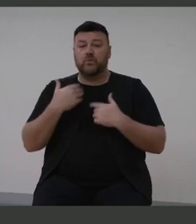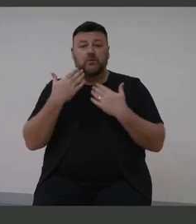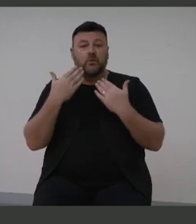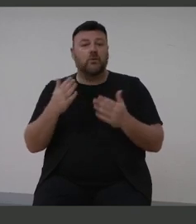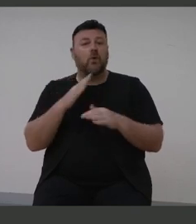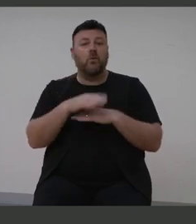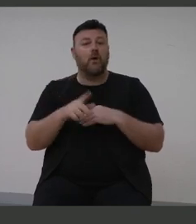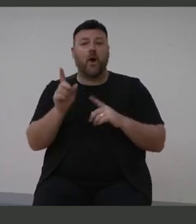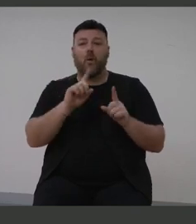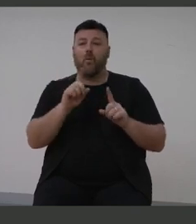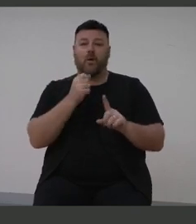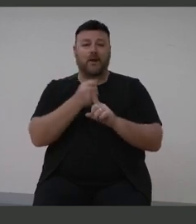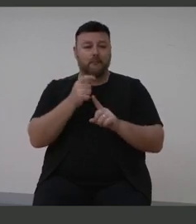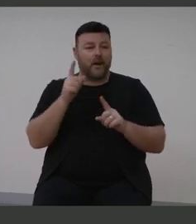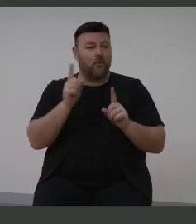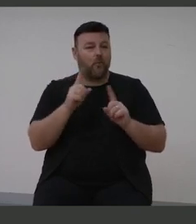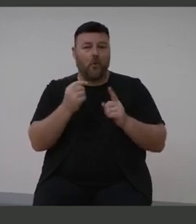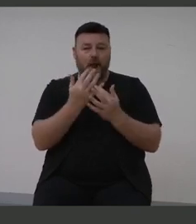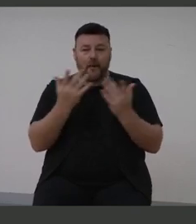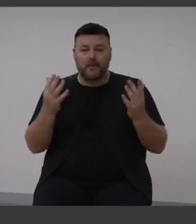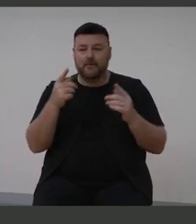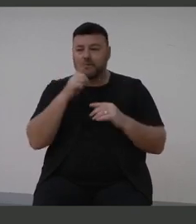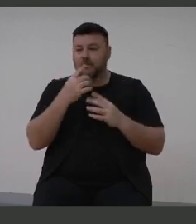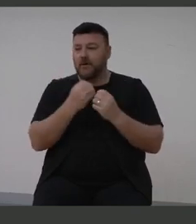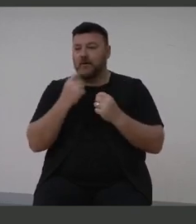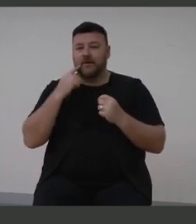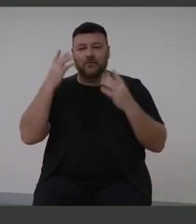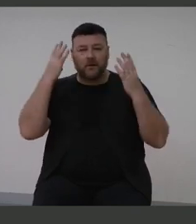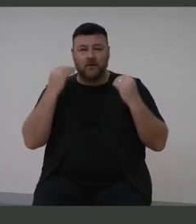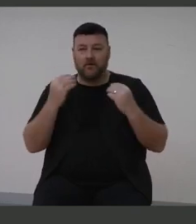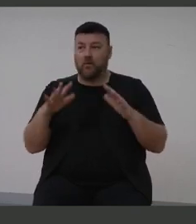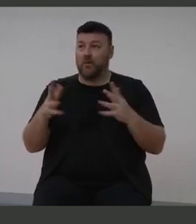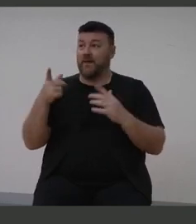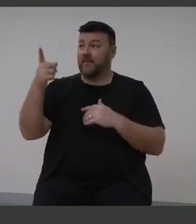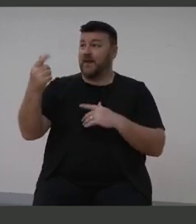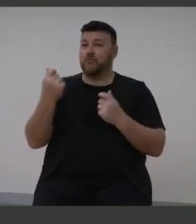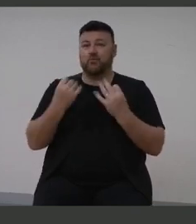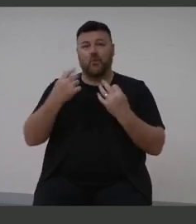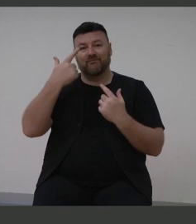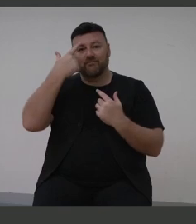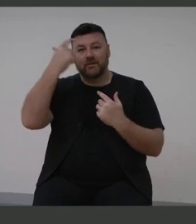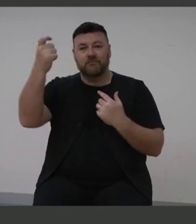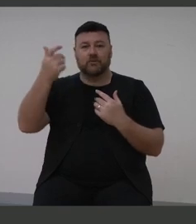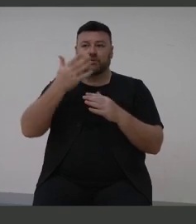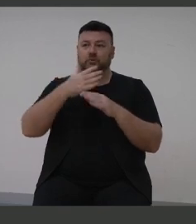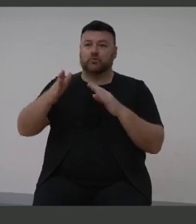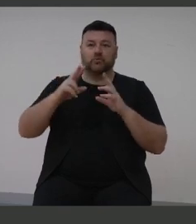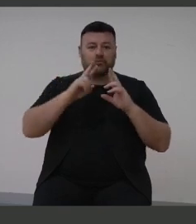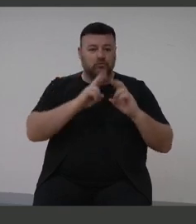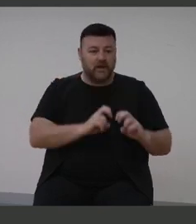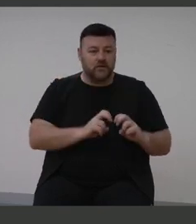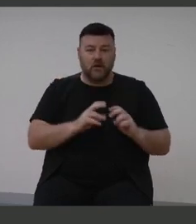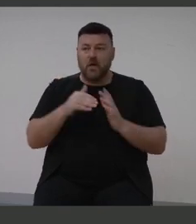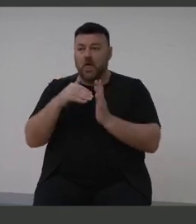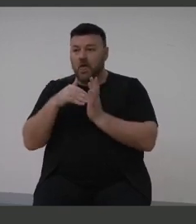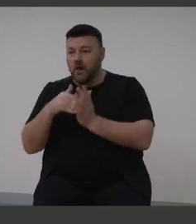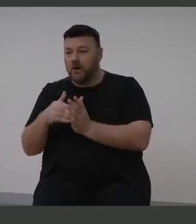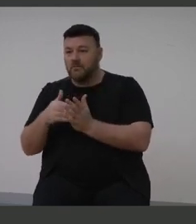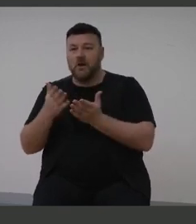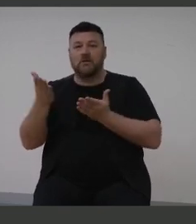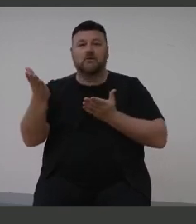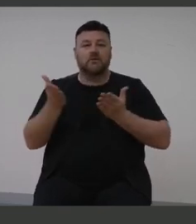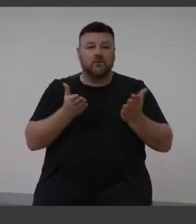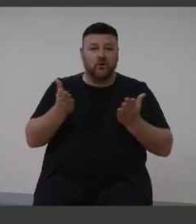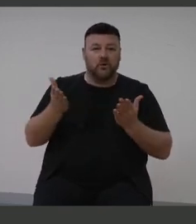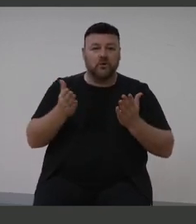of hearing loss. Without them, we wouldn't have the innovation, the research, the help, the services, the